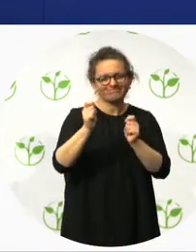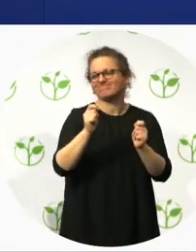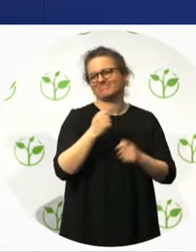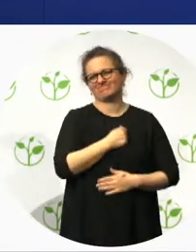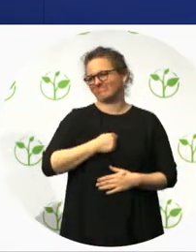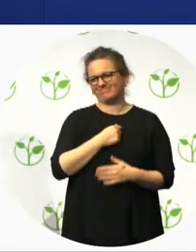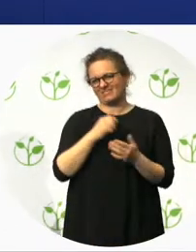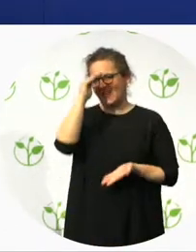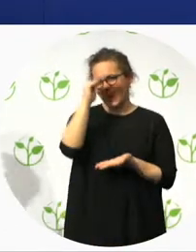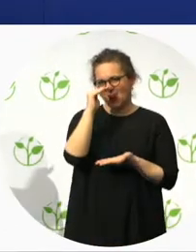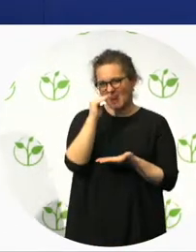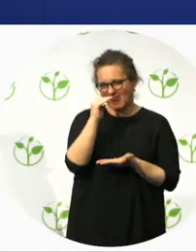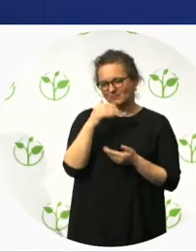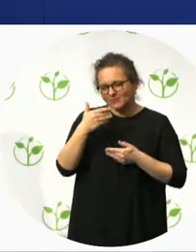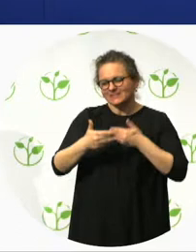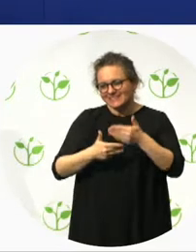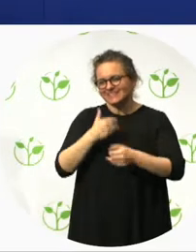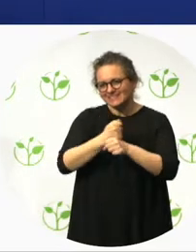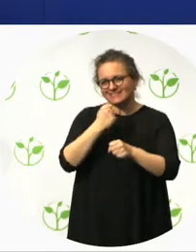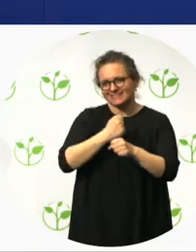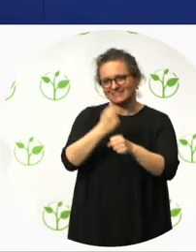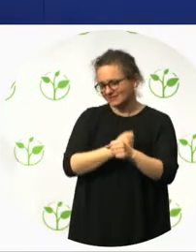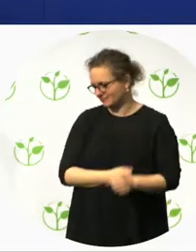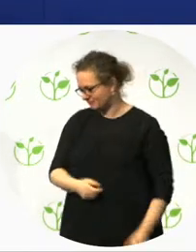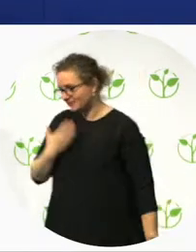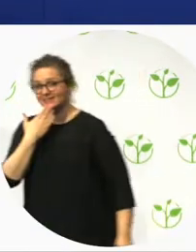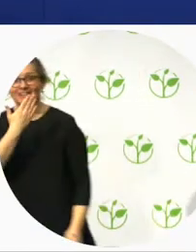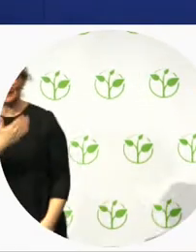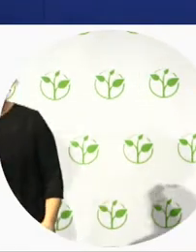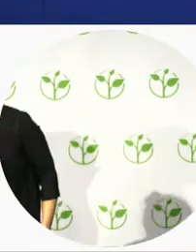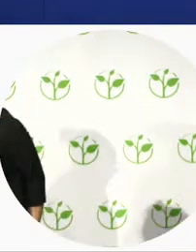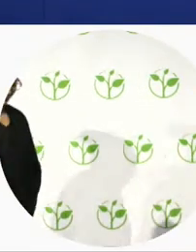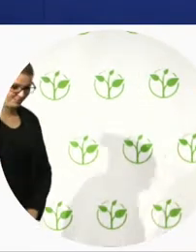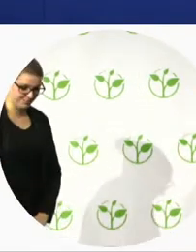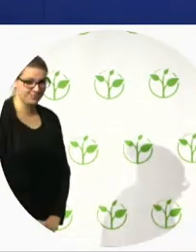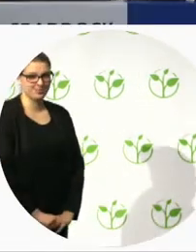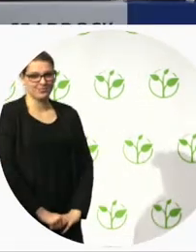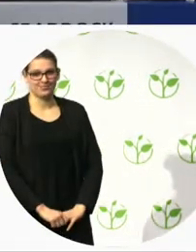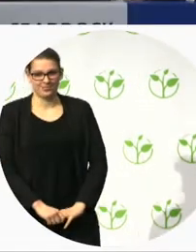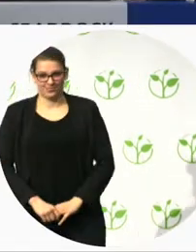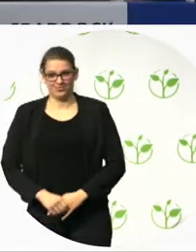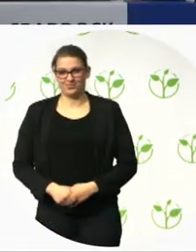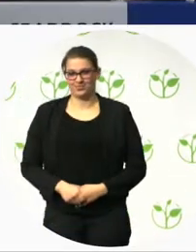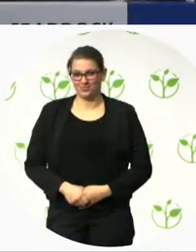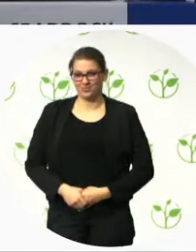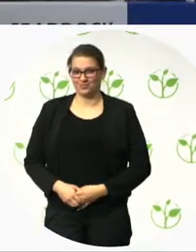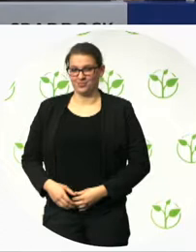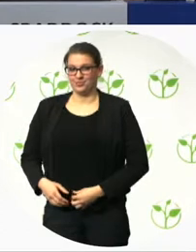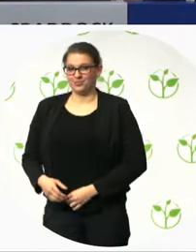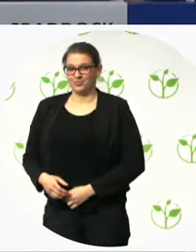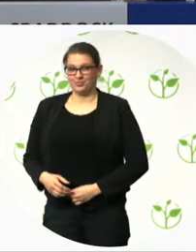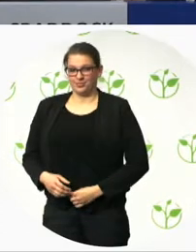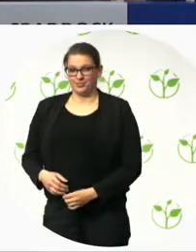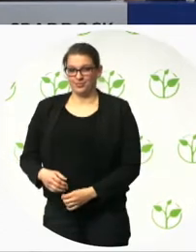So, we will have questions after the next speaker. So, I'm going to hand over straight to Roder Jensen, also from